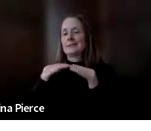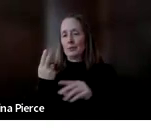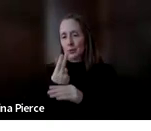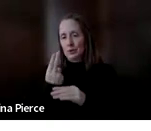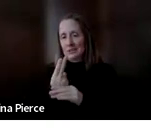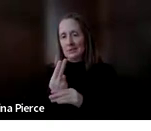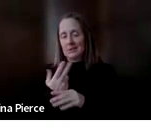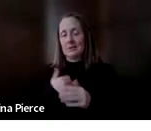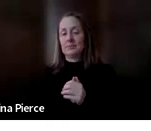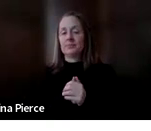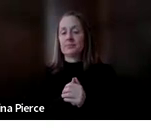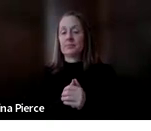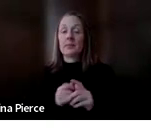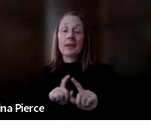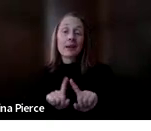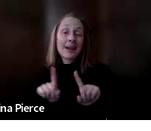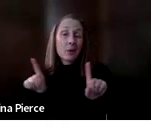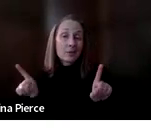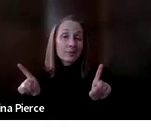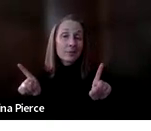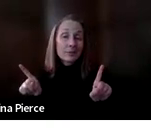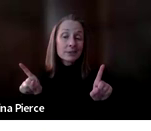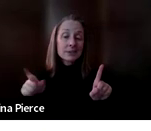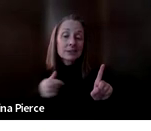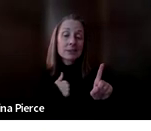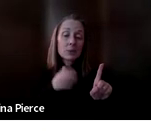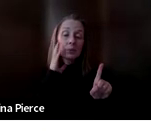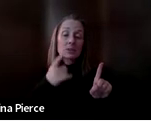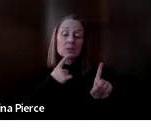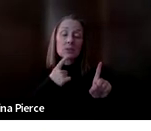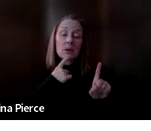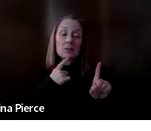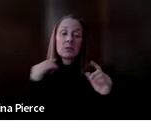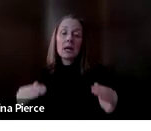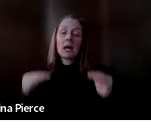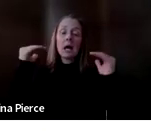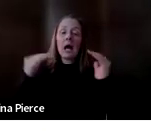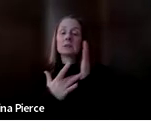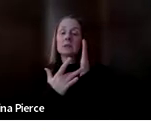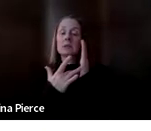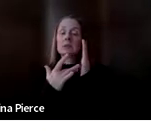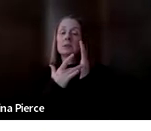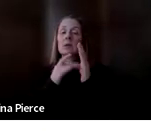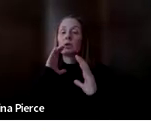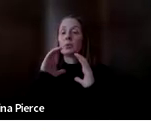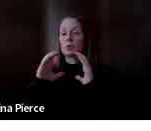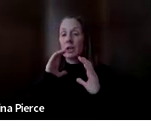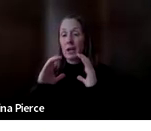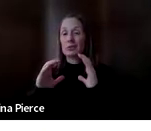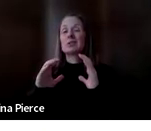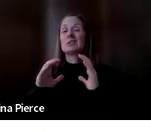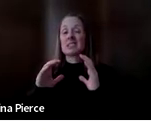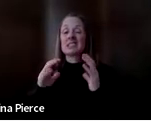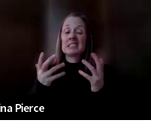However, I will say that high-tech communication systems, their screens can break and need